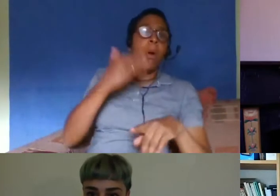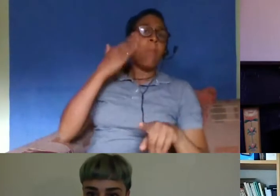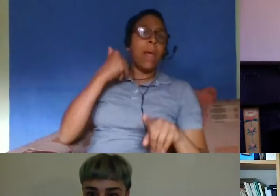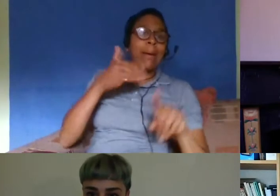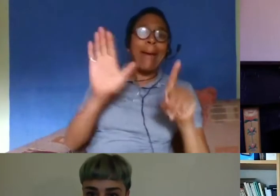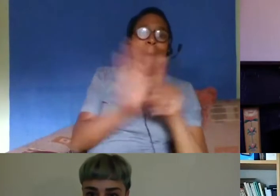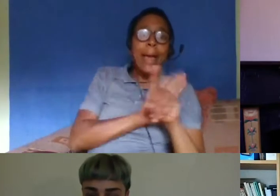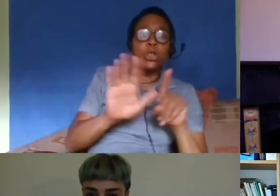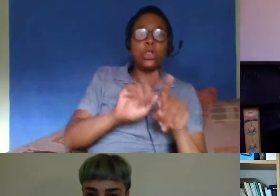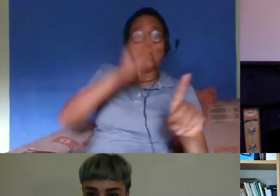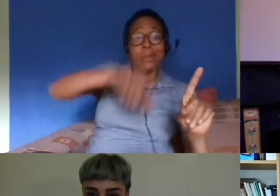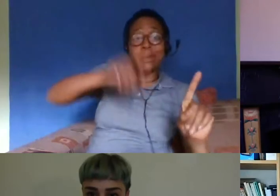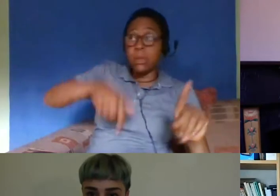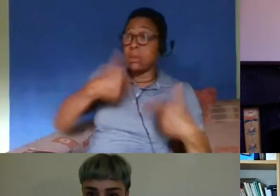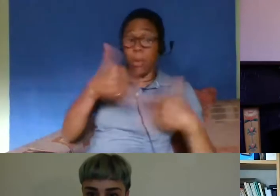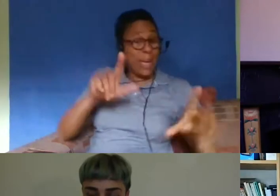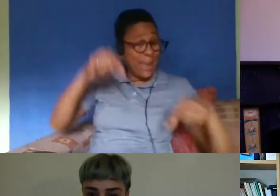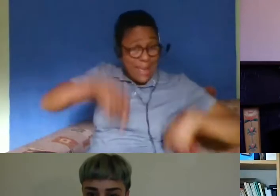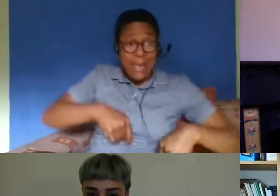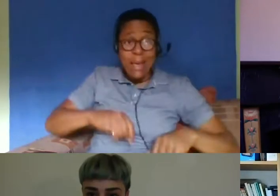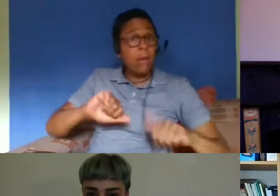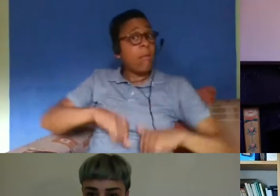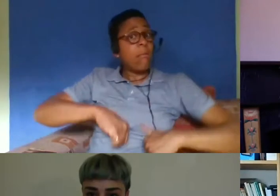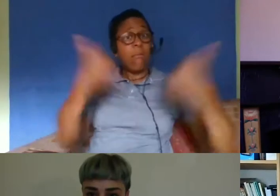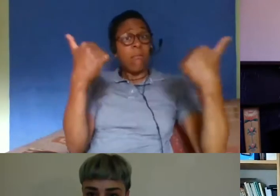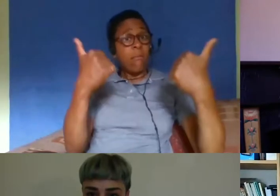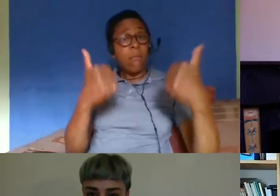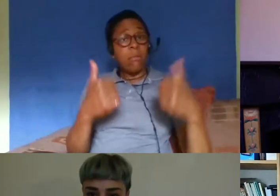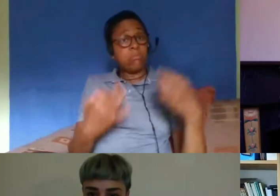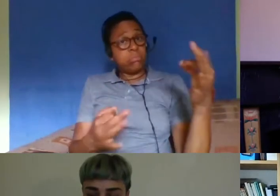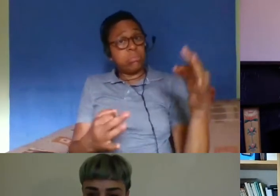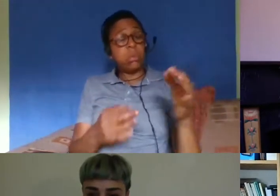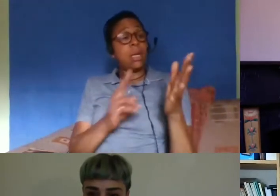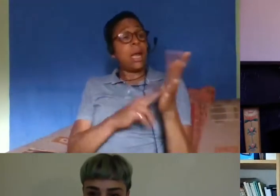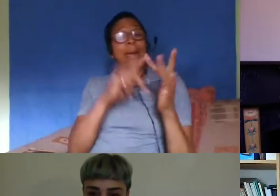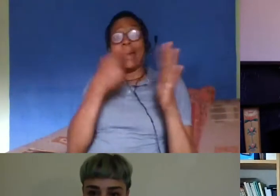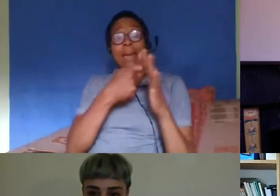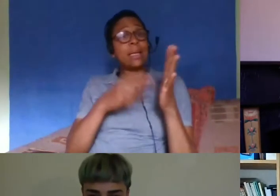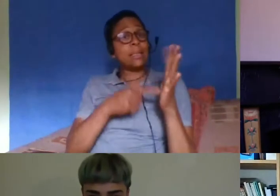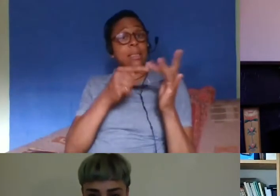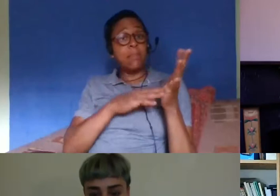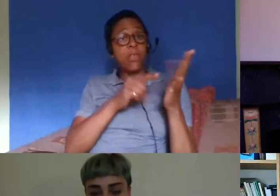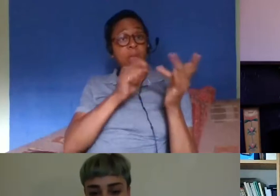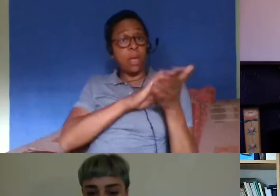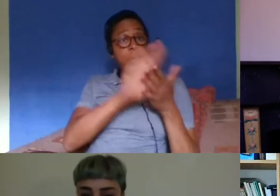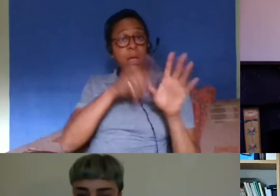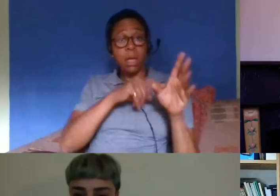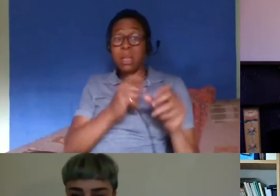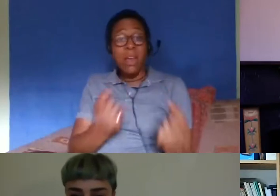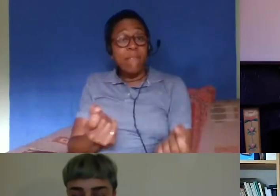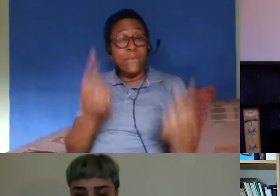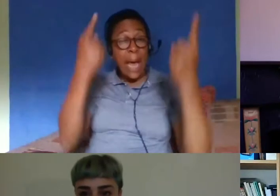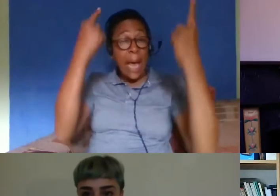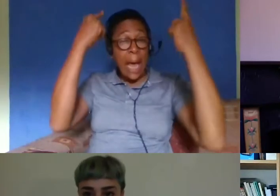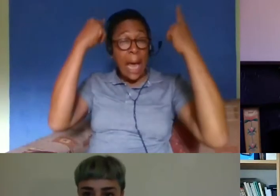in a way that people like nick timothy to reason may just didn't seem to just don't understand i think